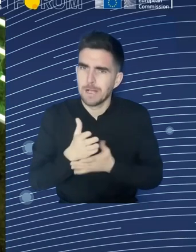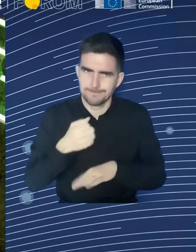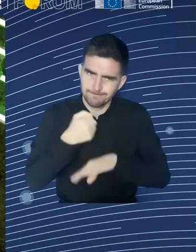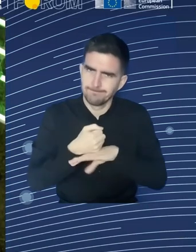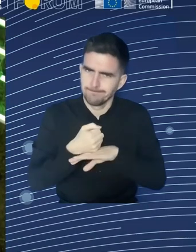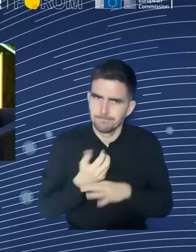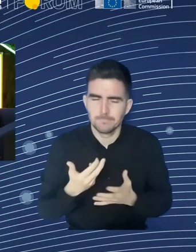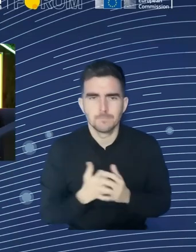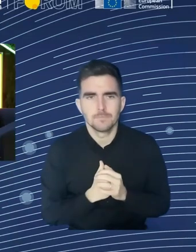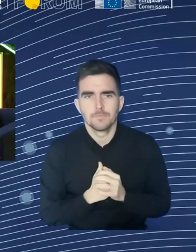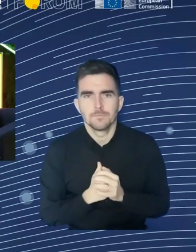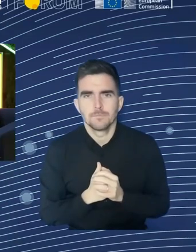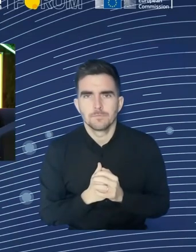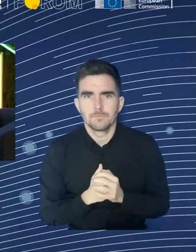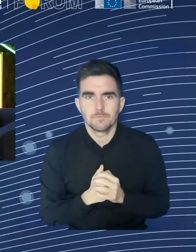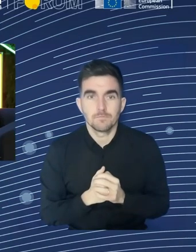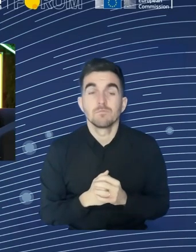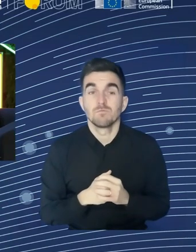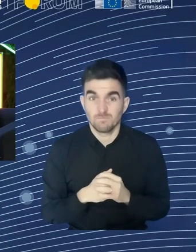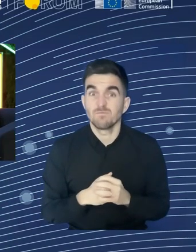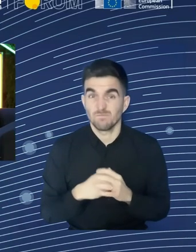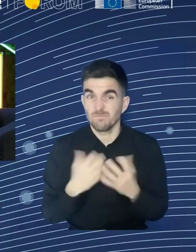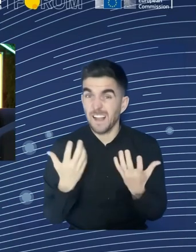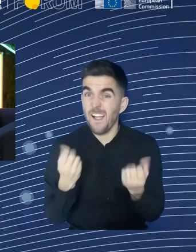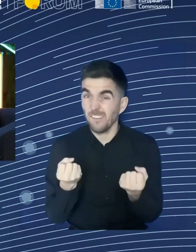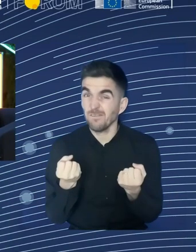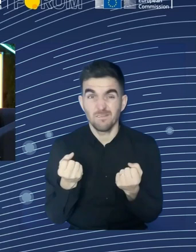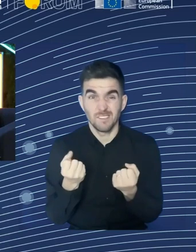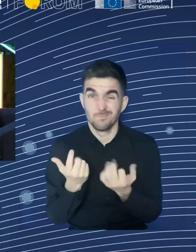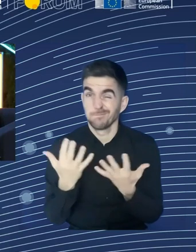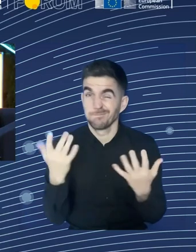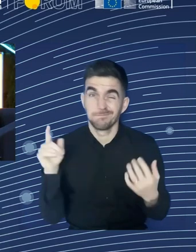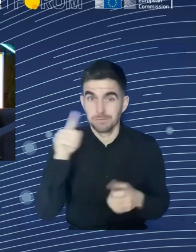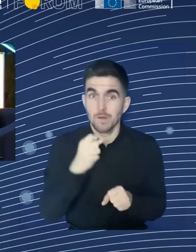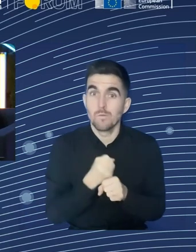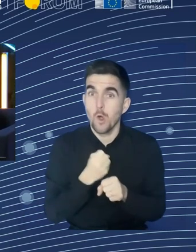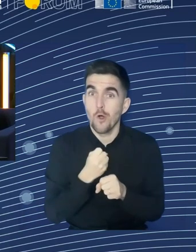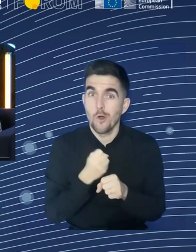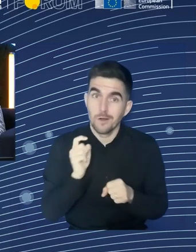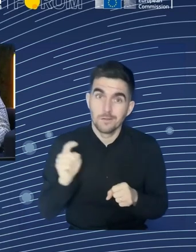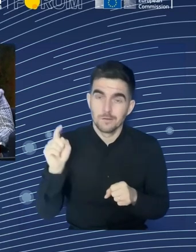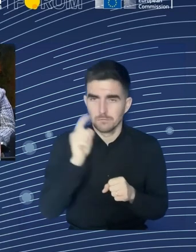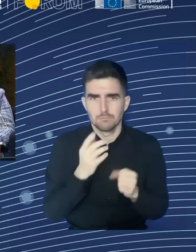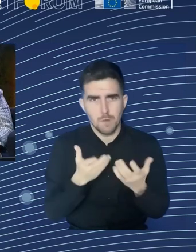to stable jobs is a pillar of social rights. So, we definitely need to work on solutions that